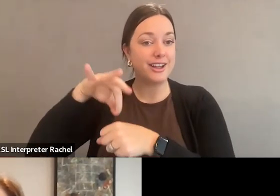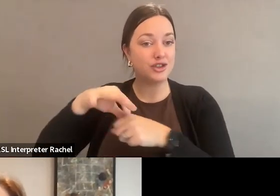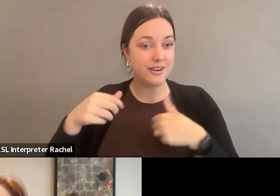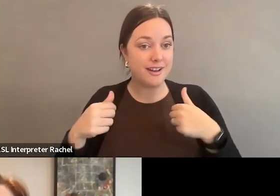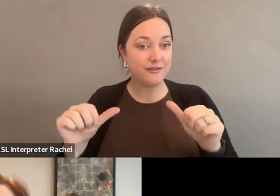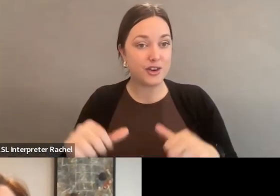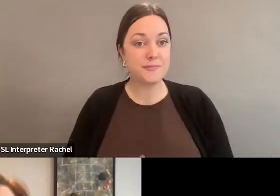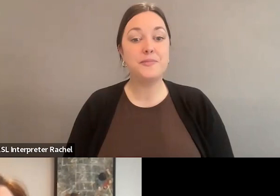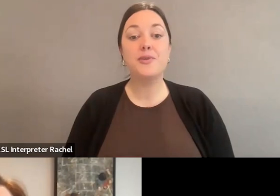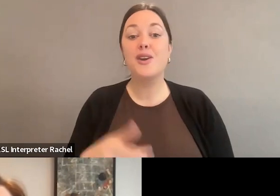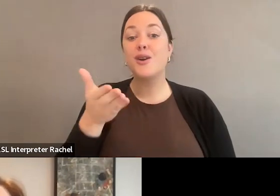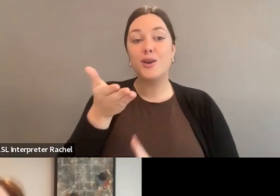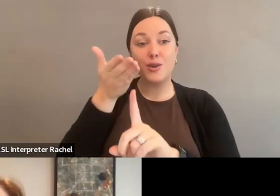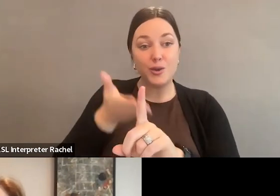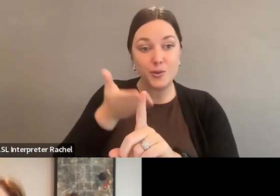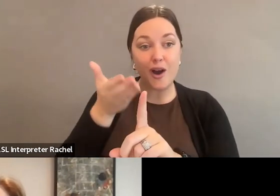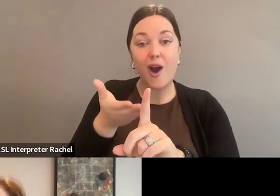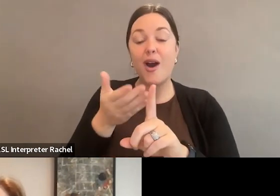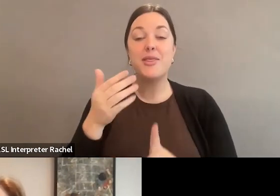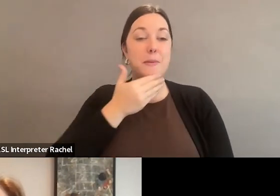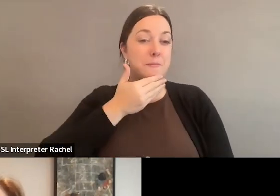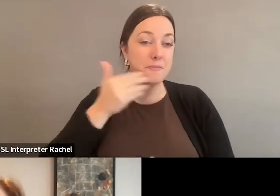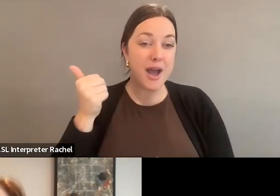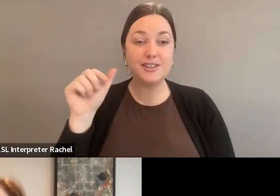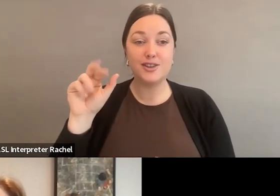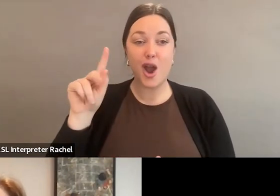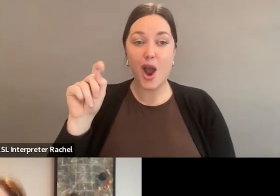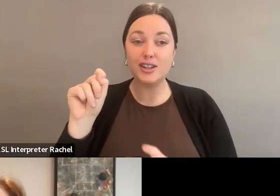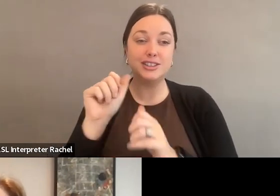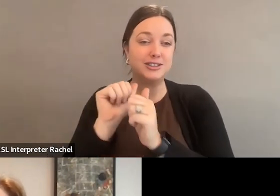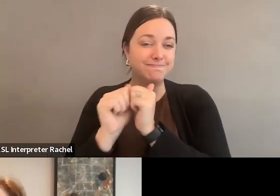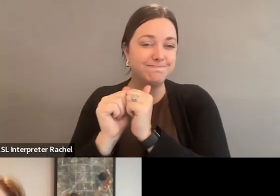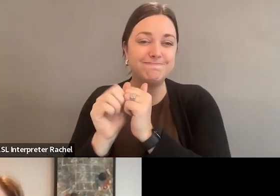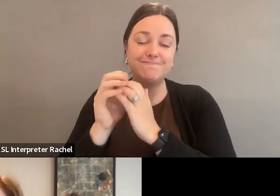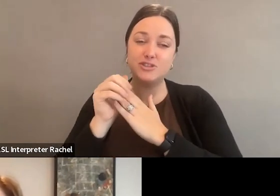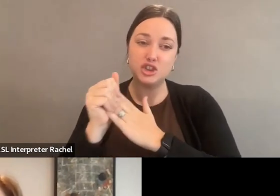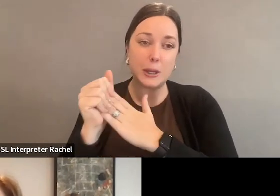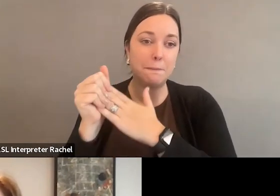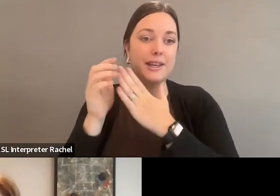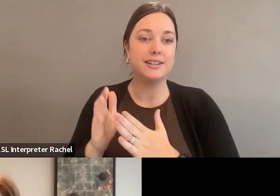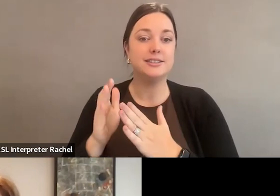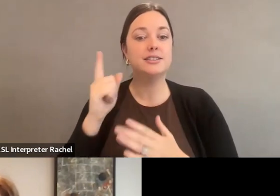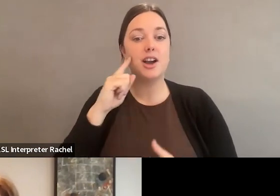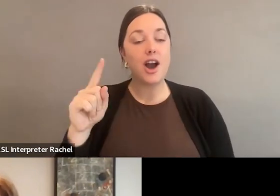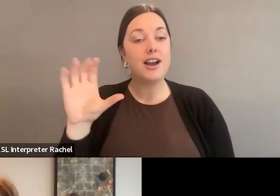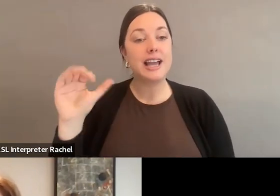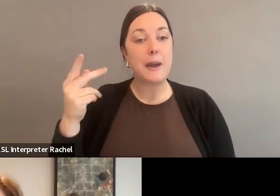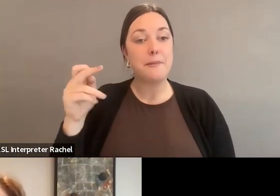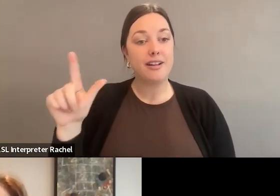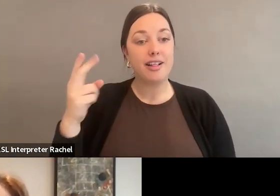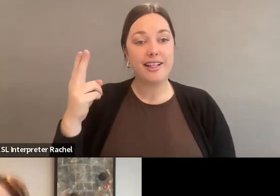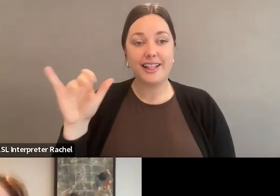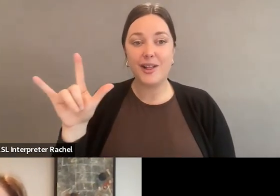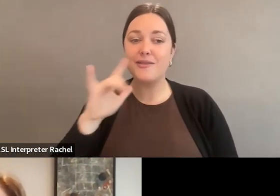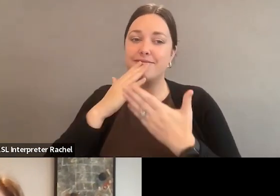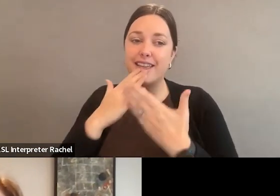And you are one of the best arts champions on Capitol Hill, as I've told our audience. And we're so pleased that you're here. I hand it over